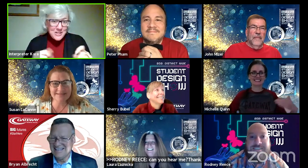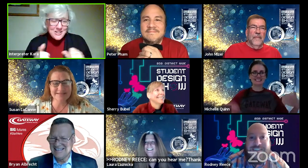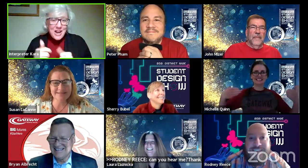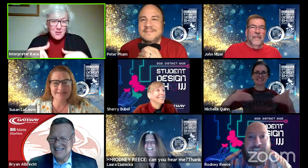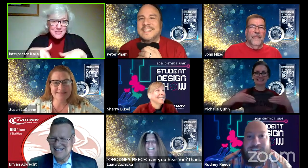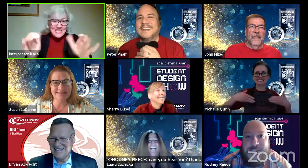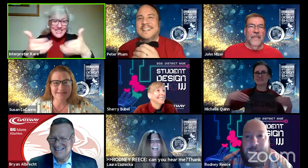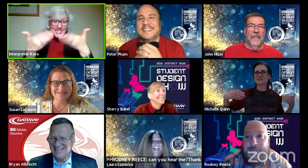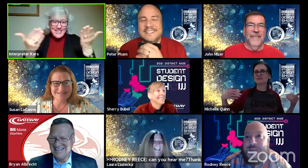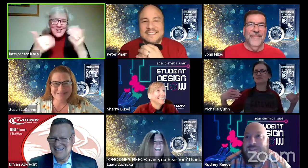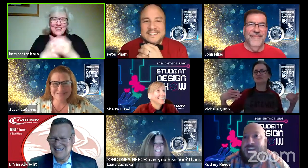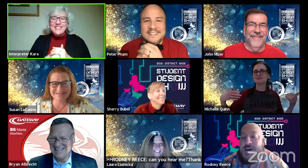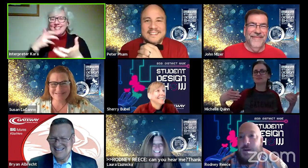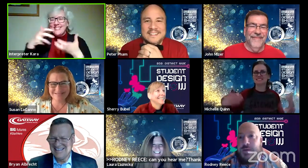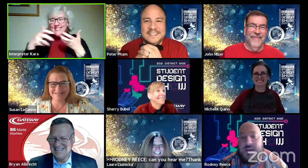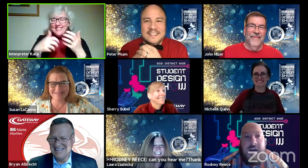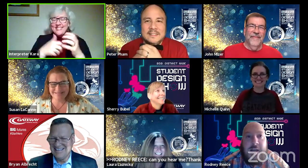on here.